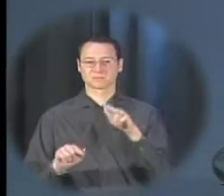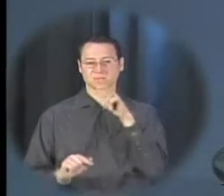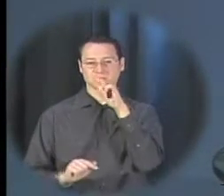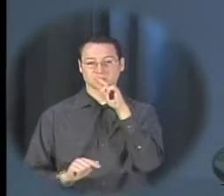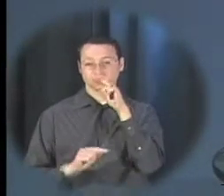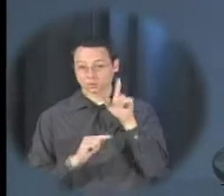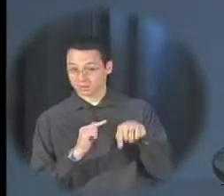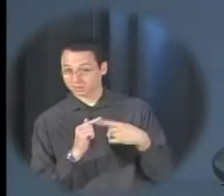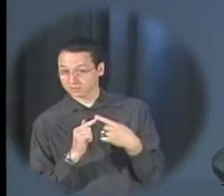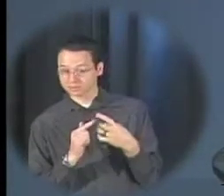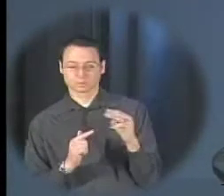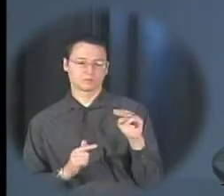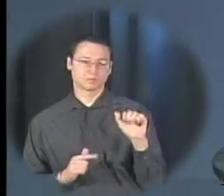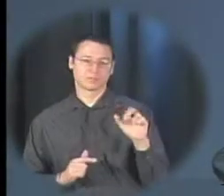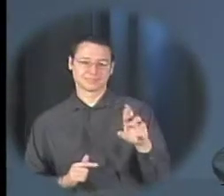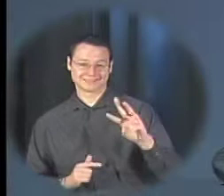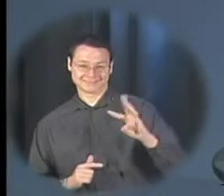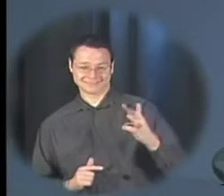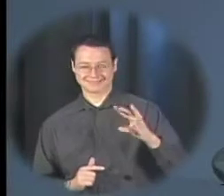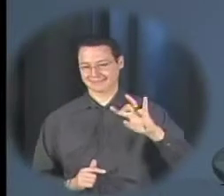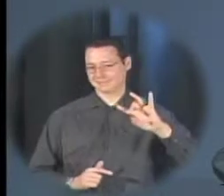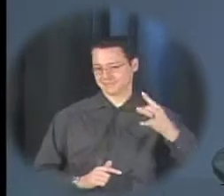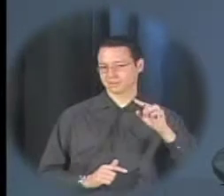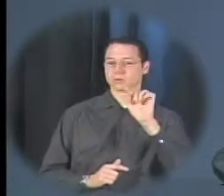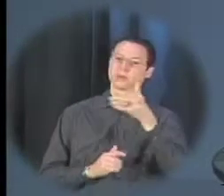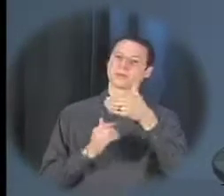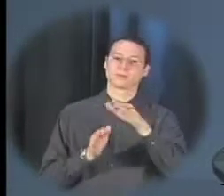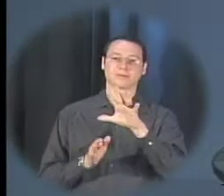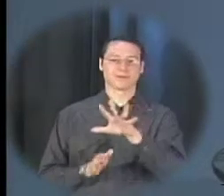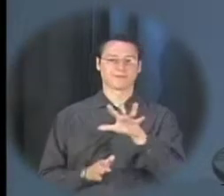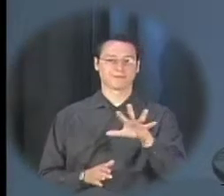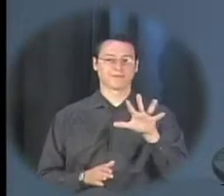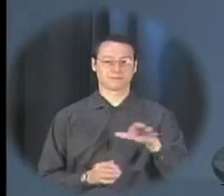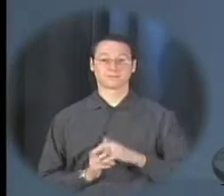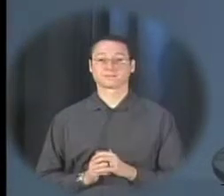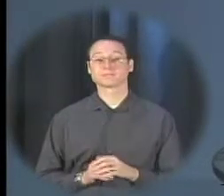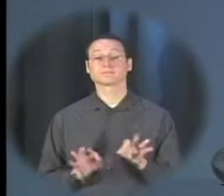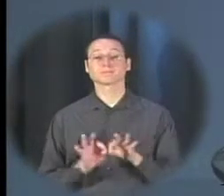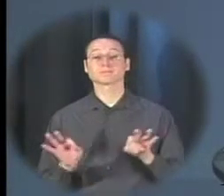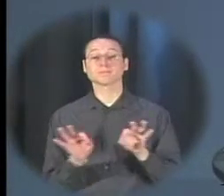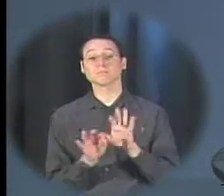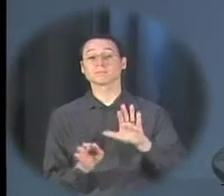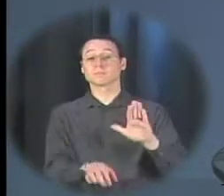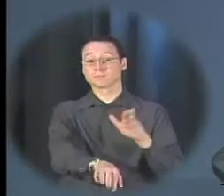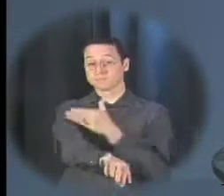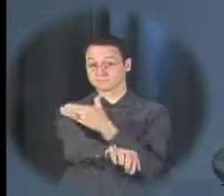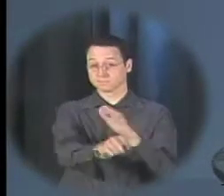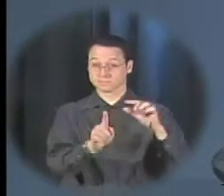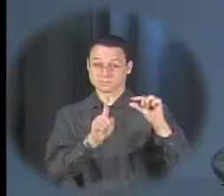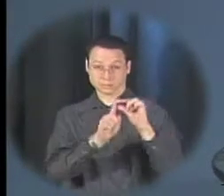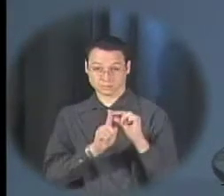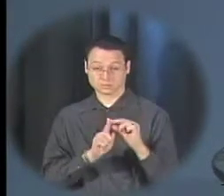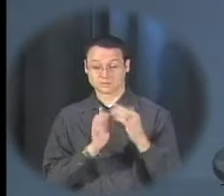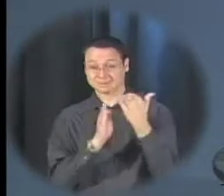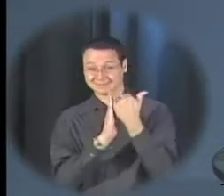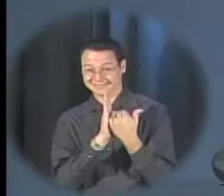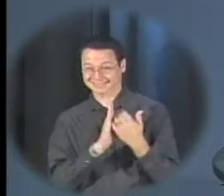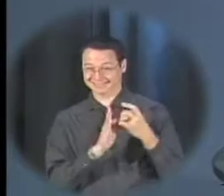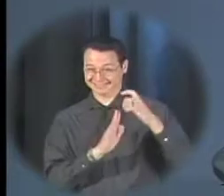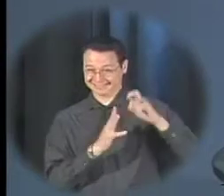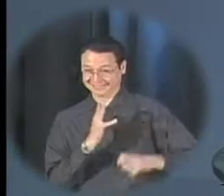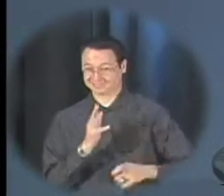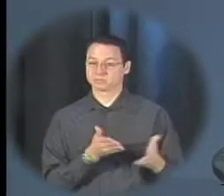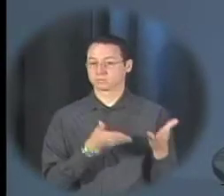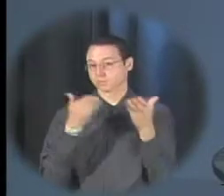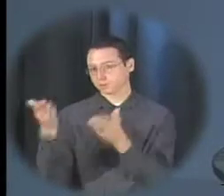on March 6th and March 8th in room 555 please bring a copy of your lyrics and everything you will need to be performing that